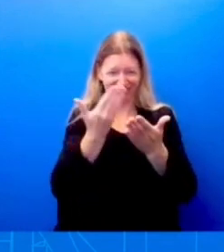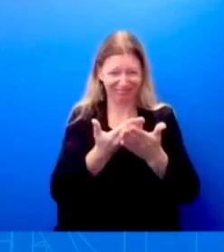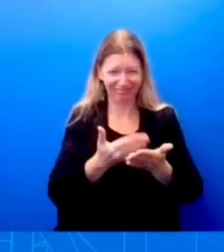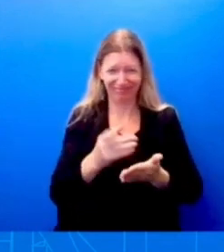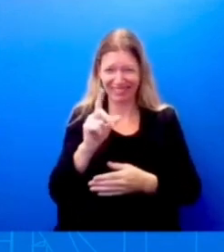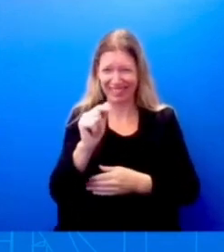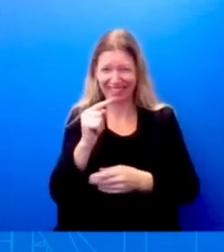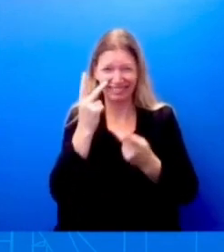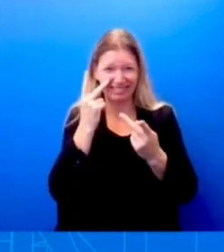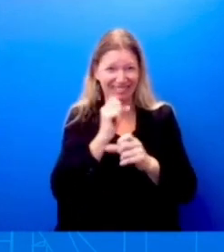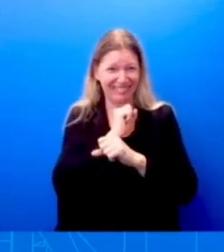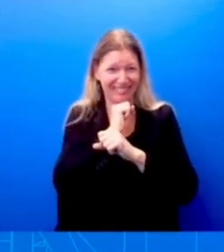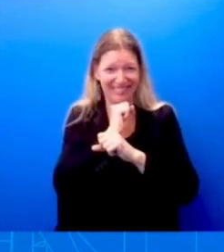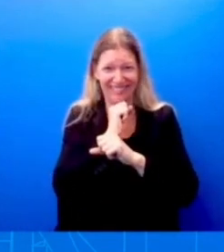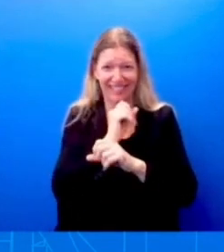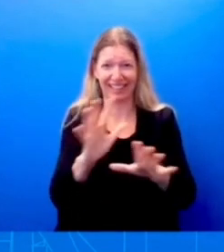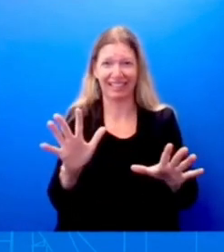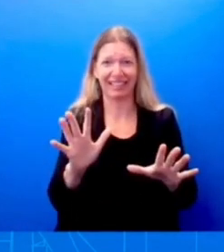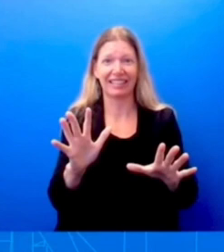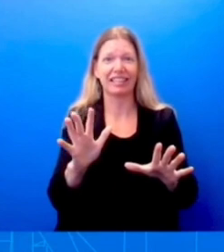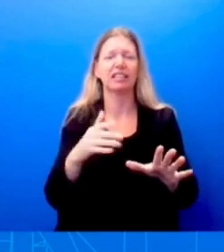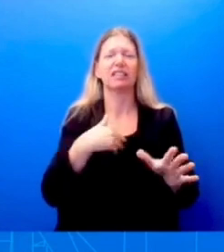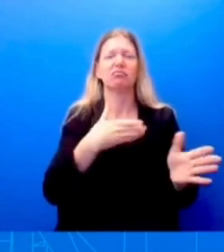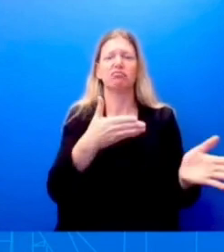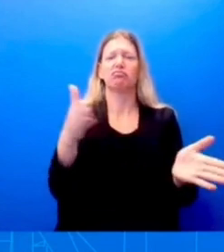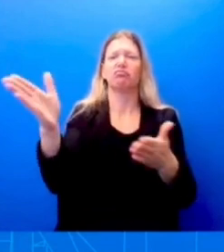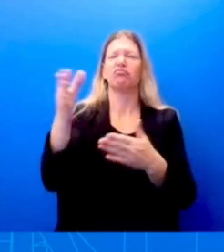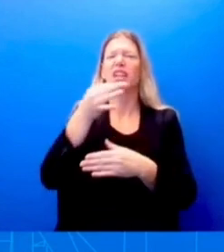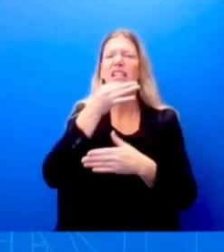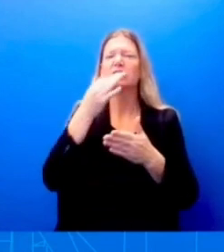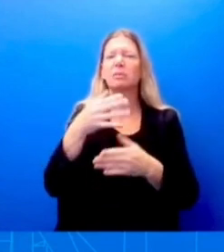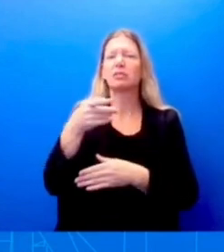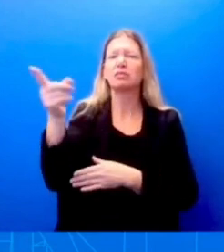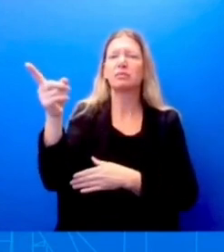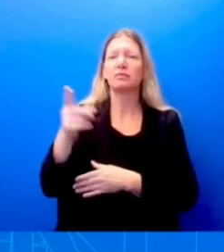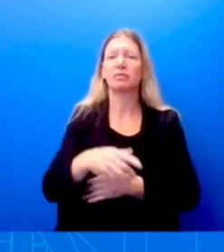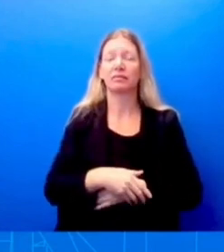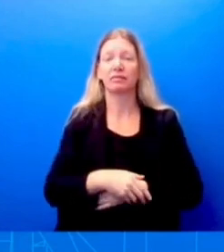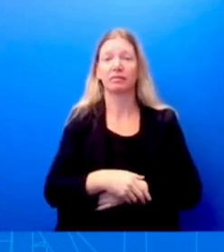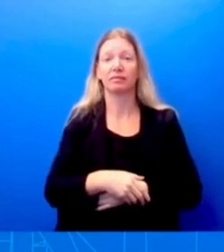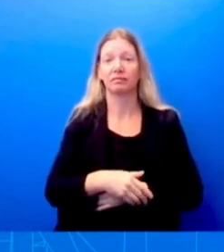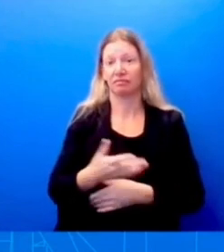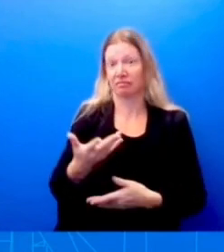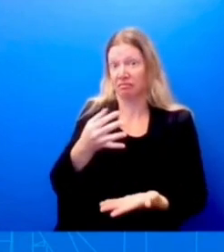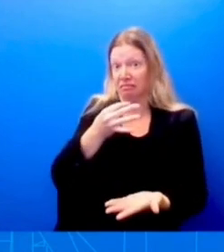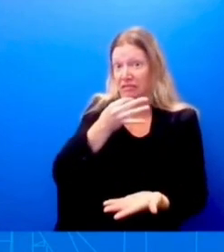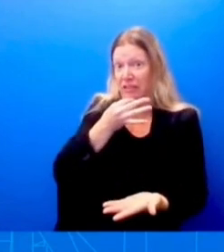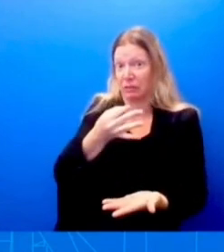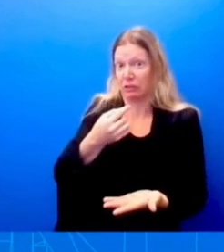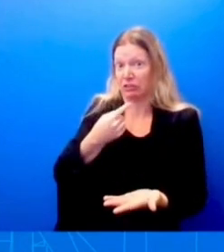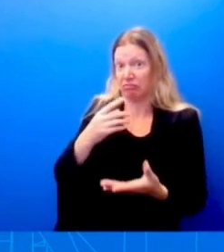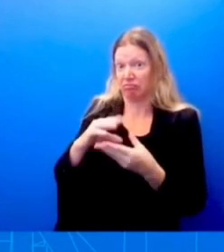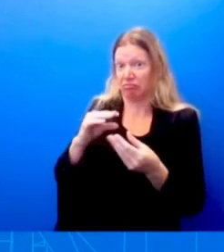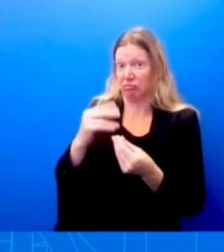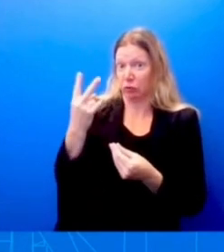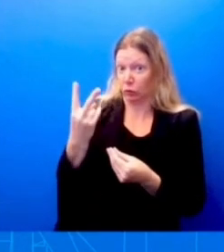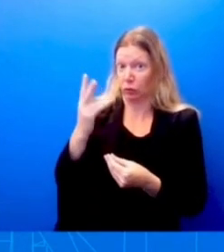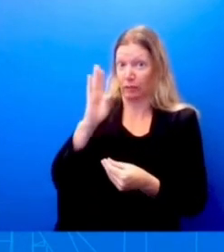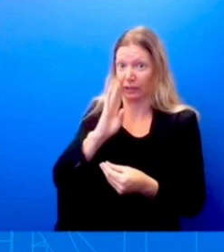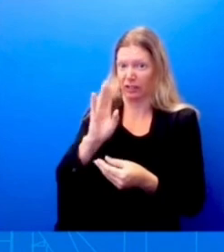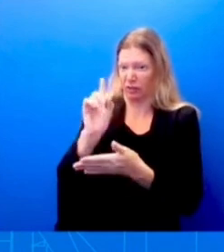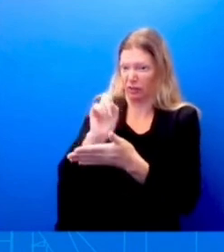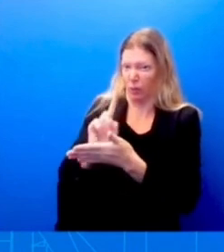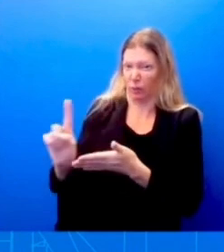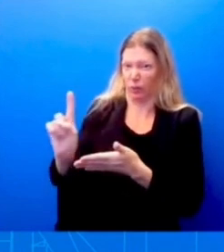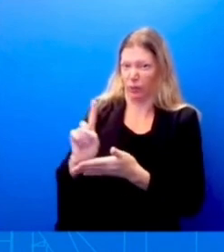and not weigh in. the experts say two beers a week, that's okay with President Biden. I will, will leave it to the experts. I'm just not going to comment on that. Okay. Something